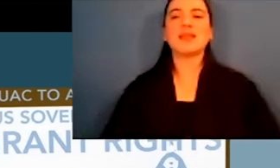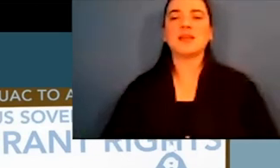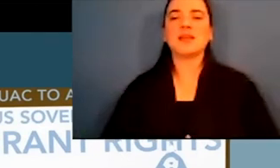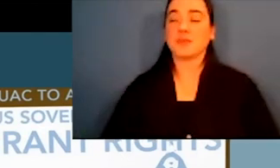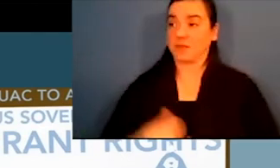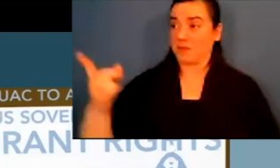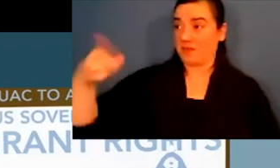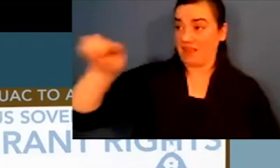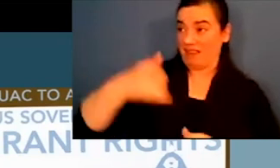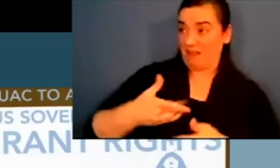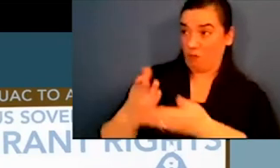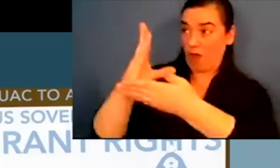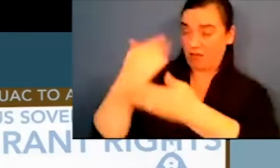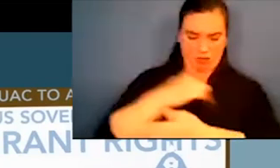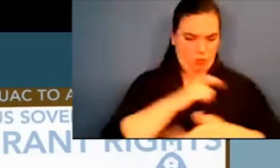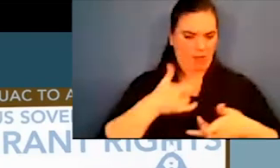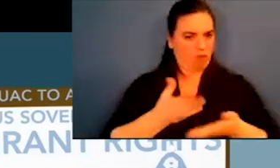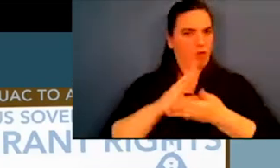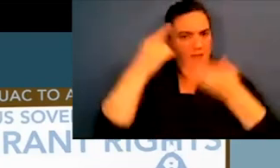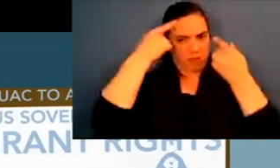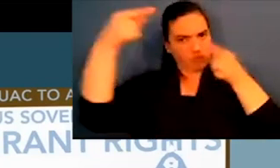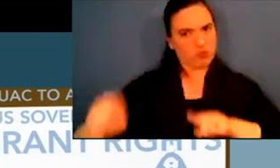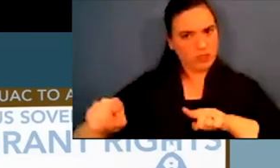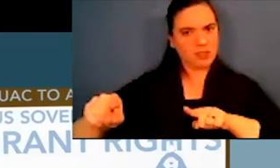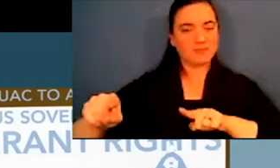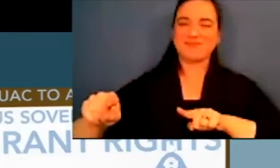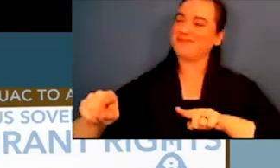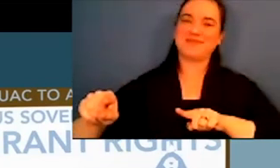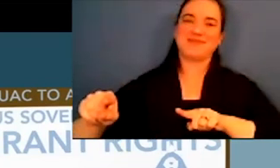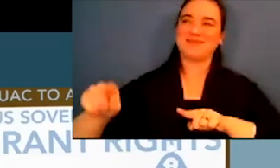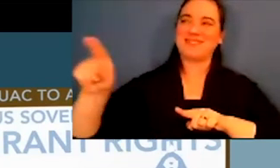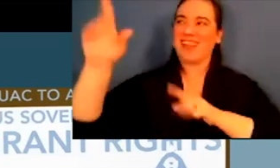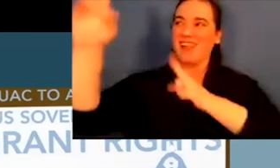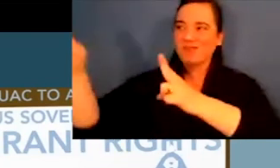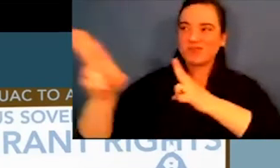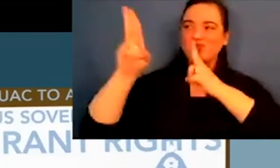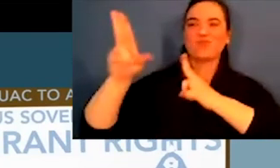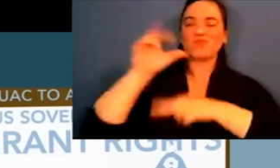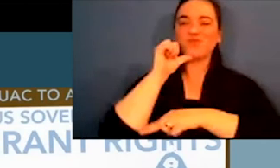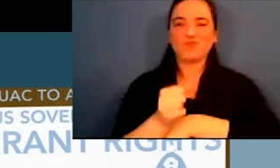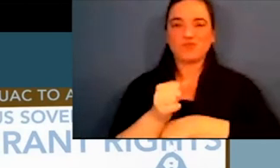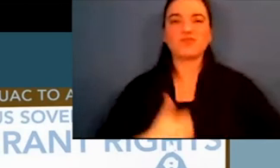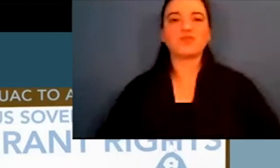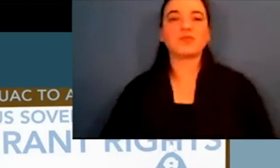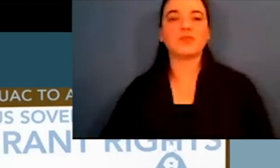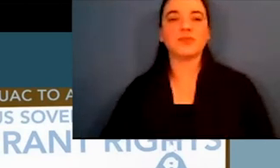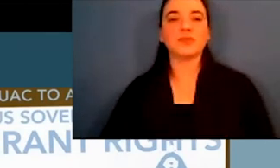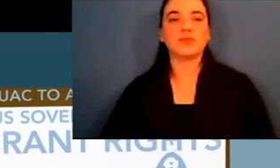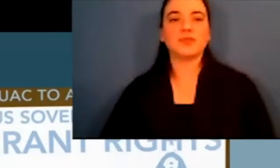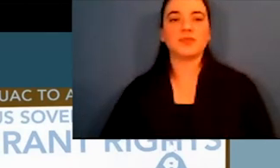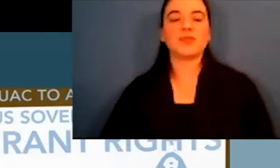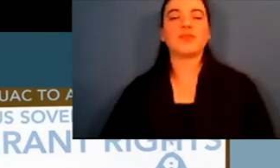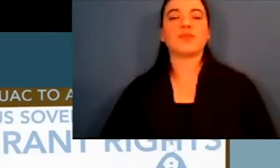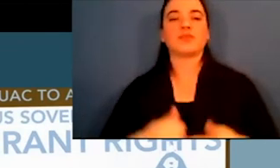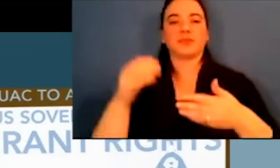act of good faith with the colonizers, and they have certain rights and so do we and, unfortunately,